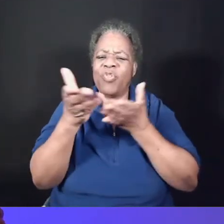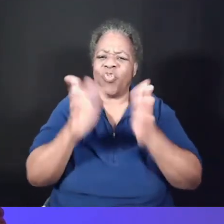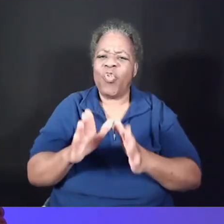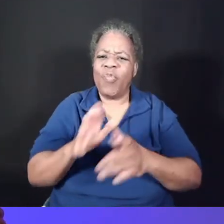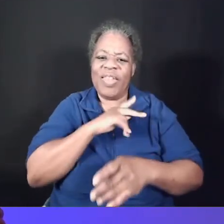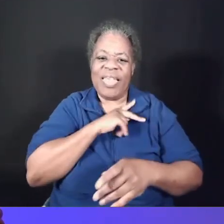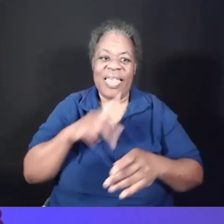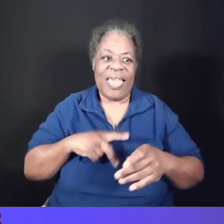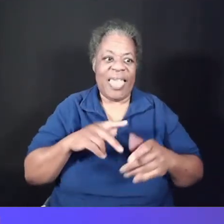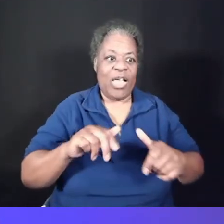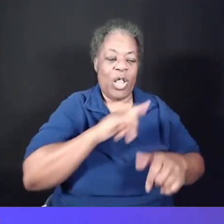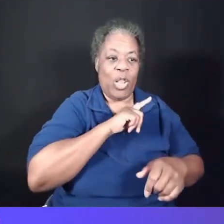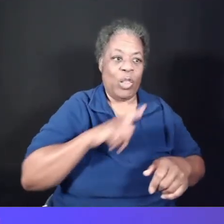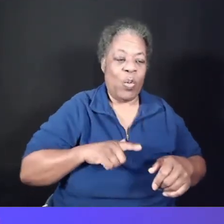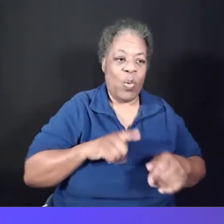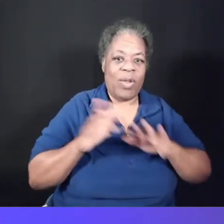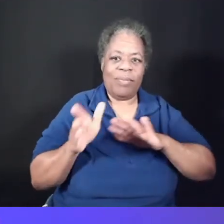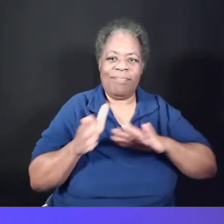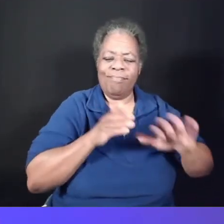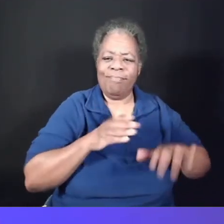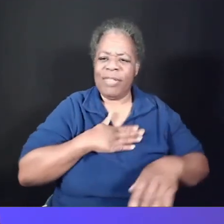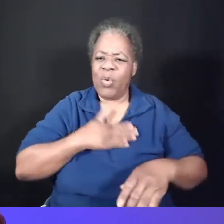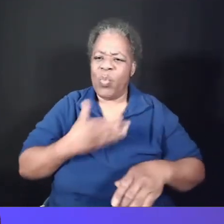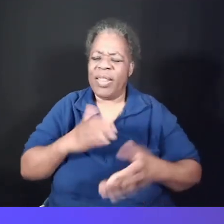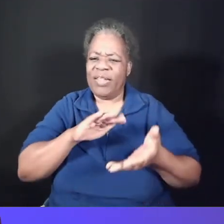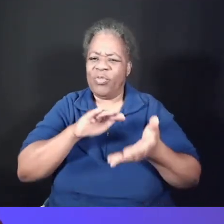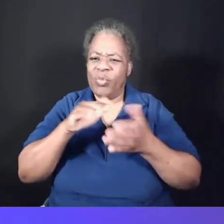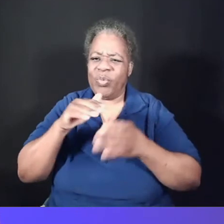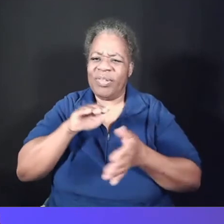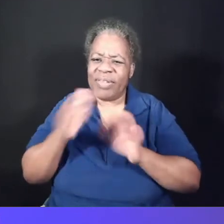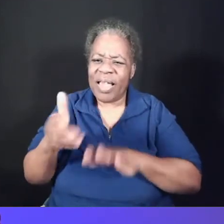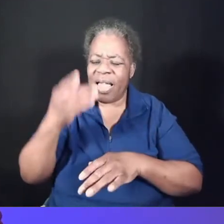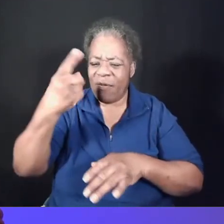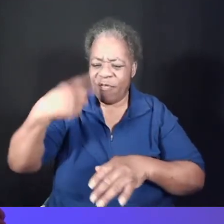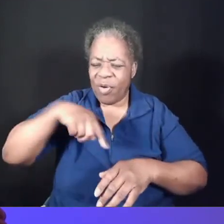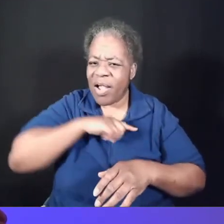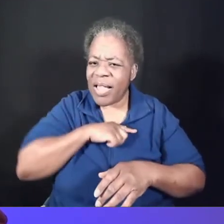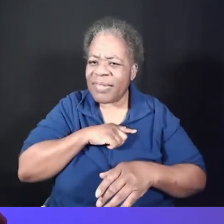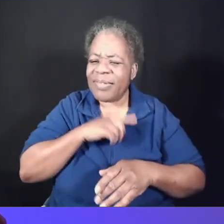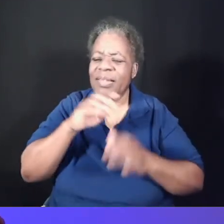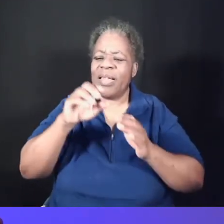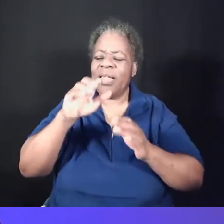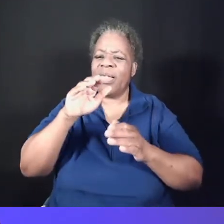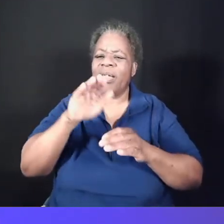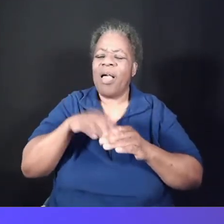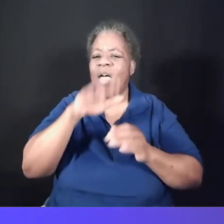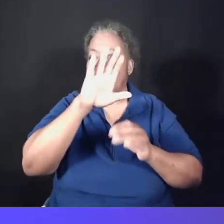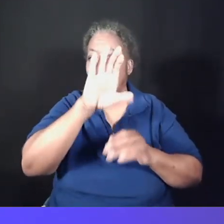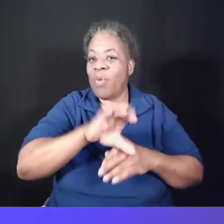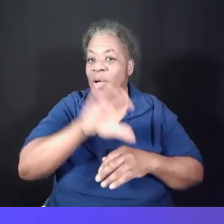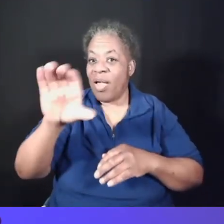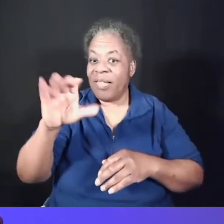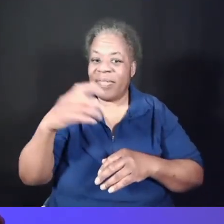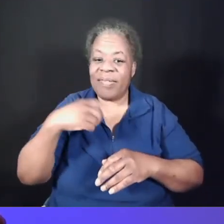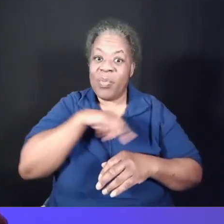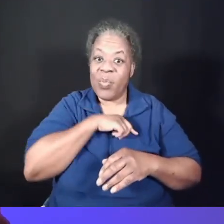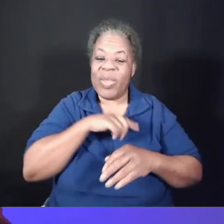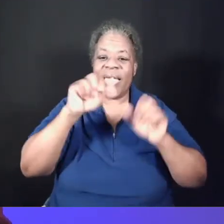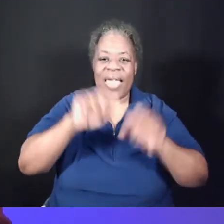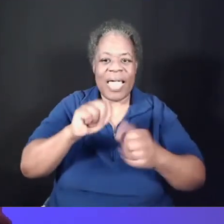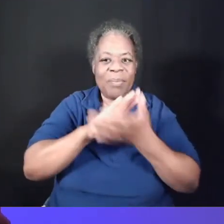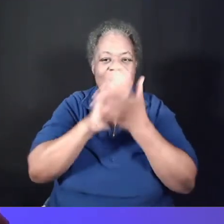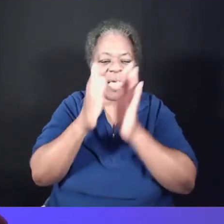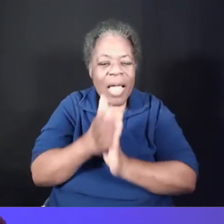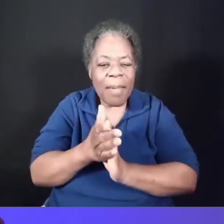willing to die for you and me on the cross reminds us all that we too can be humble changemakers